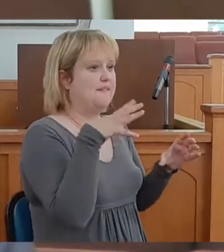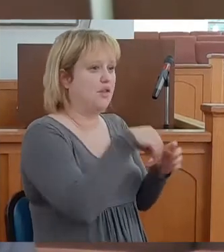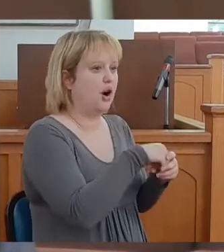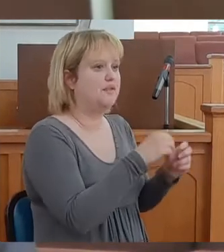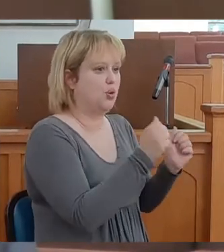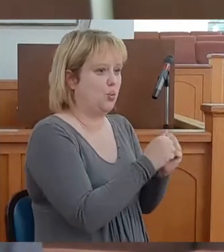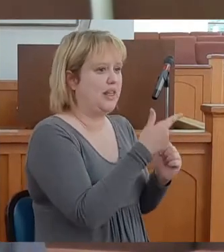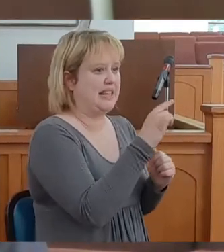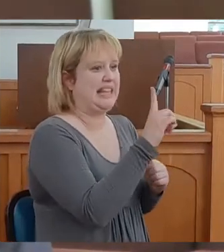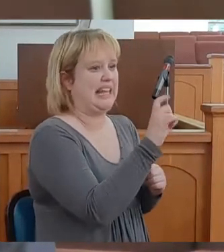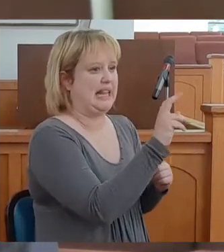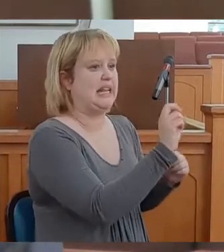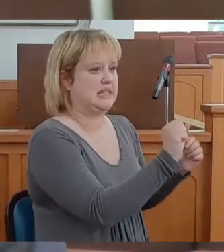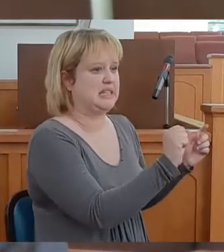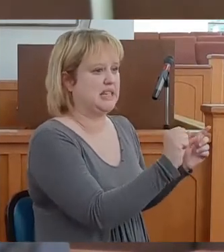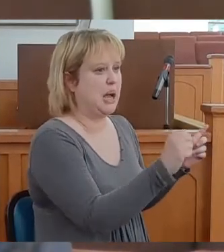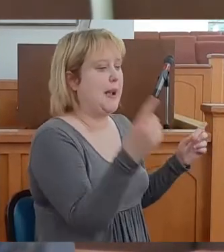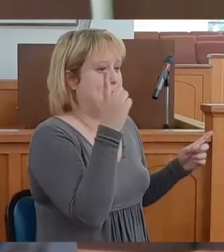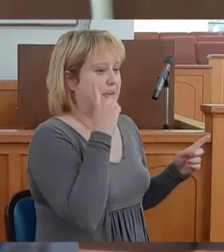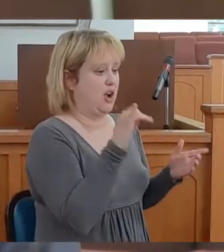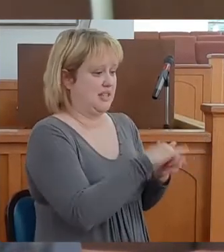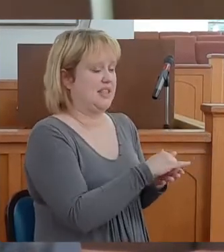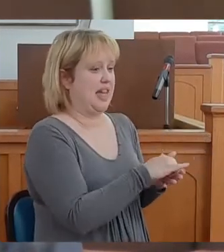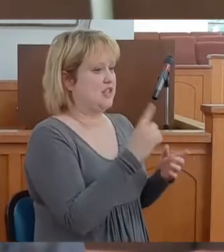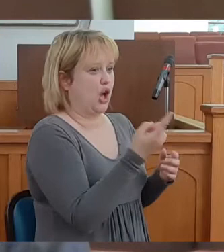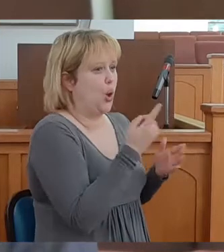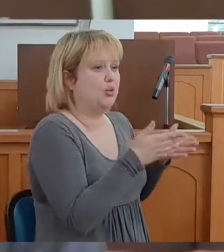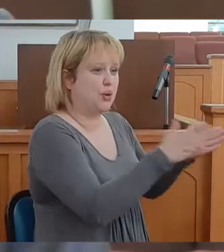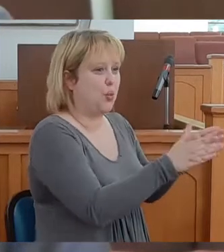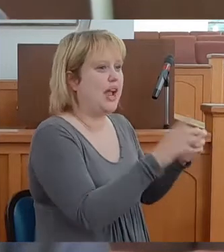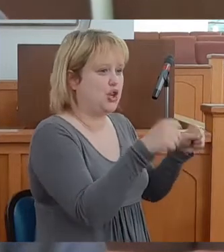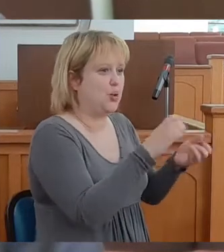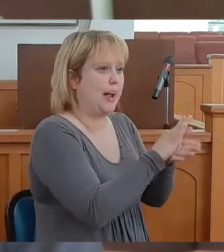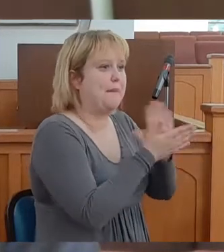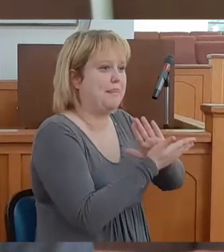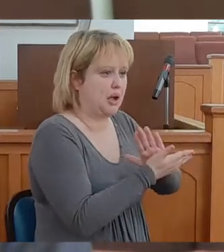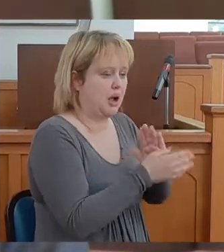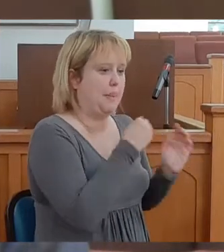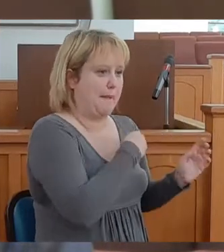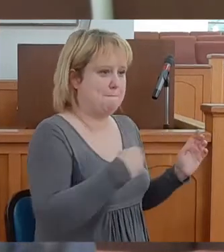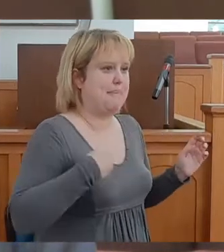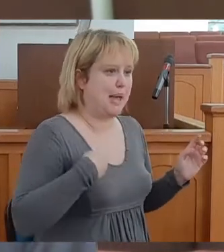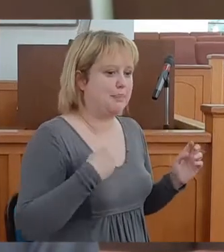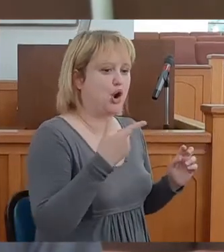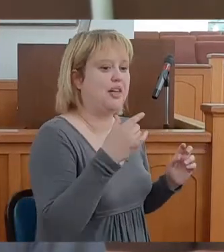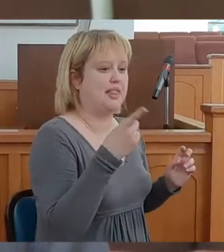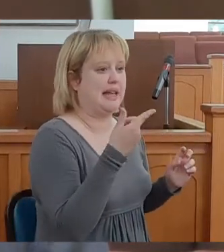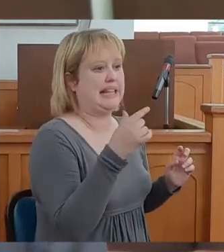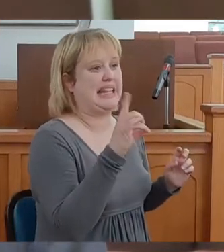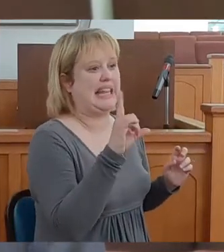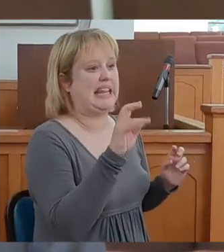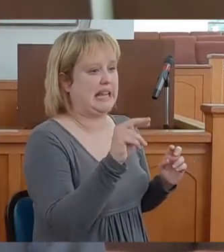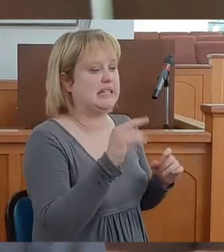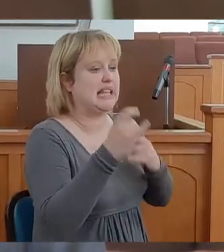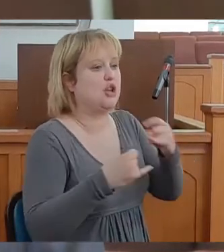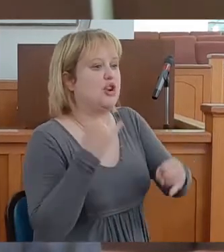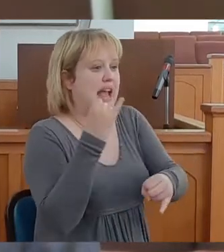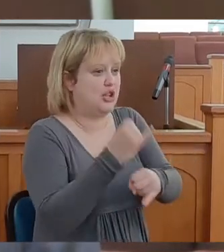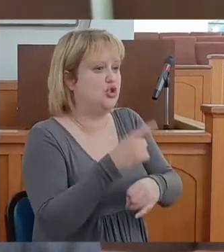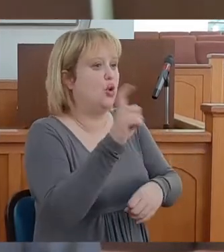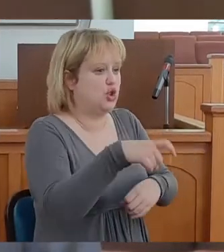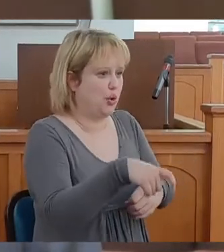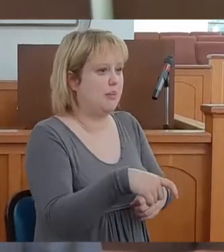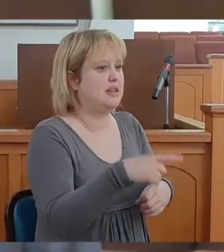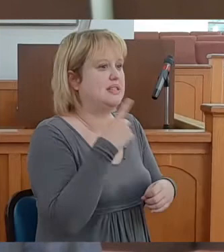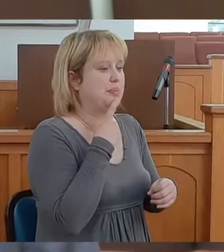with the Gideons. Because that's the only way you can become a member of the Gideons International. You